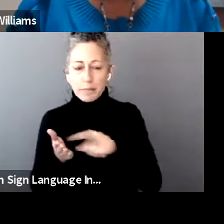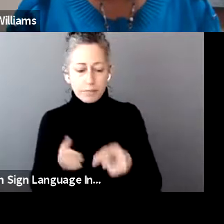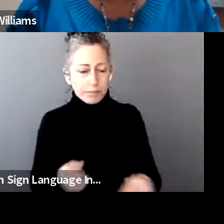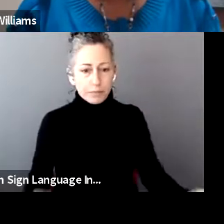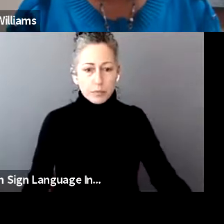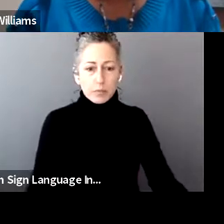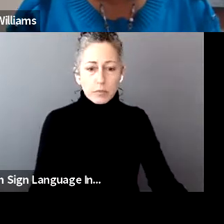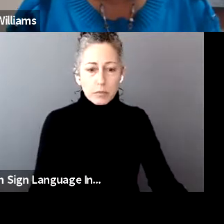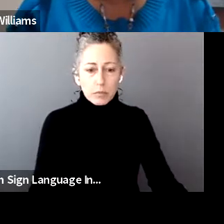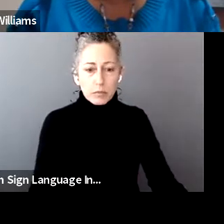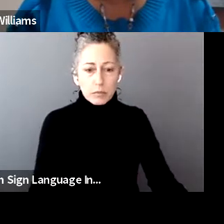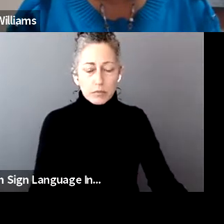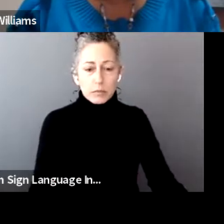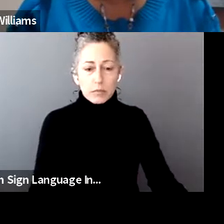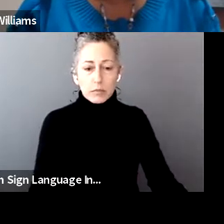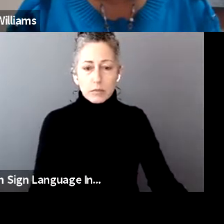Ms. Fox?